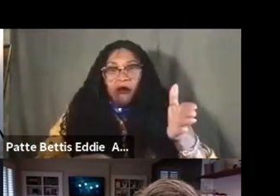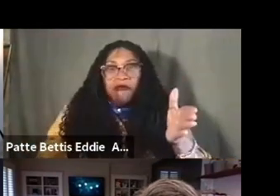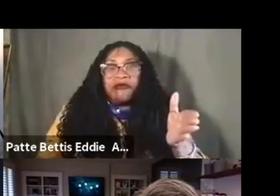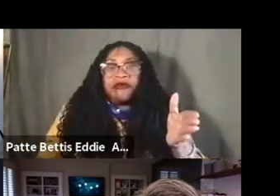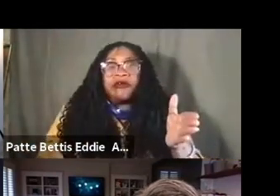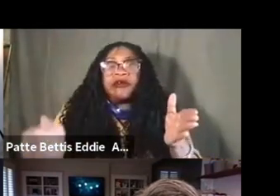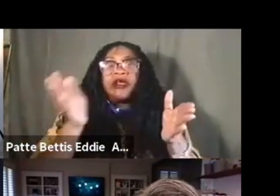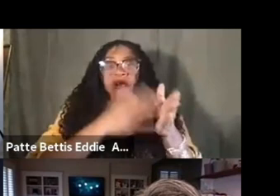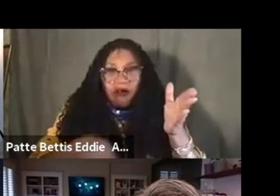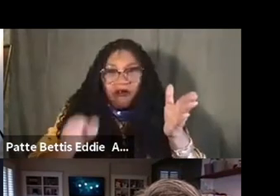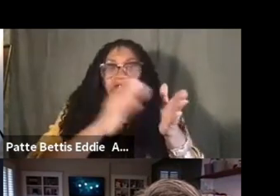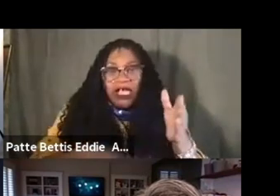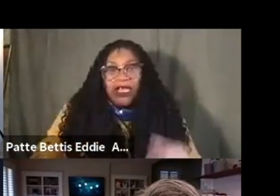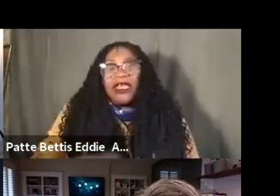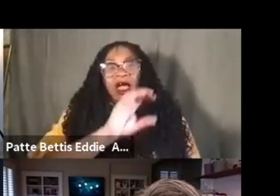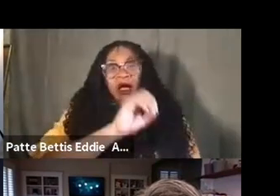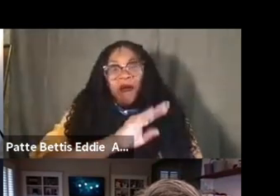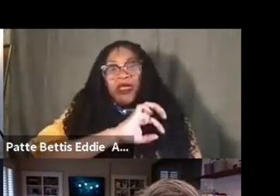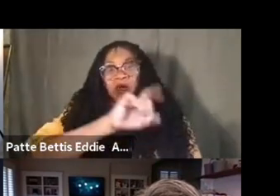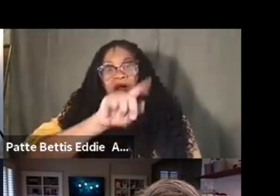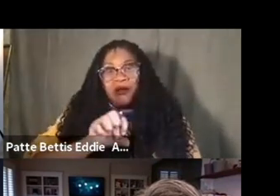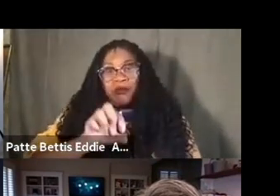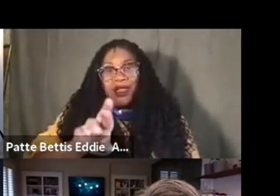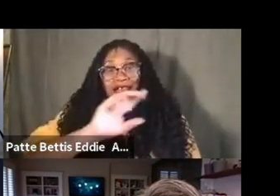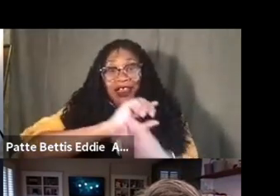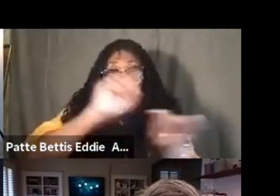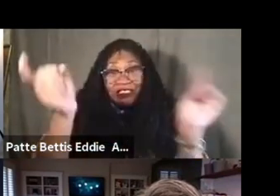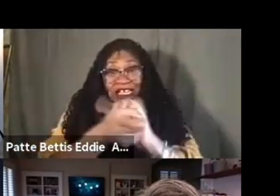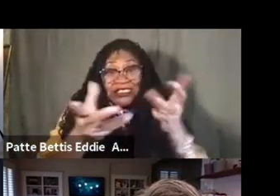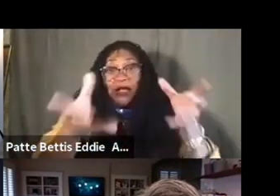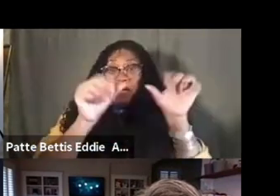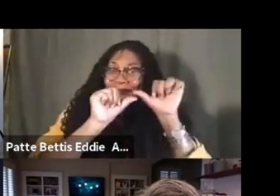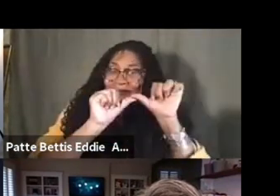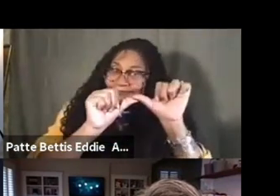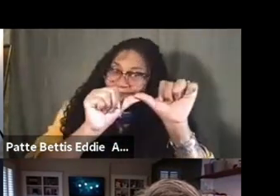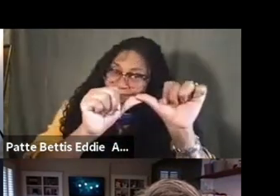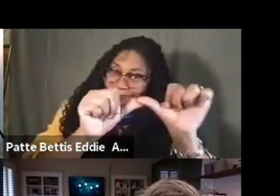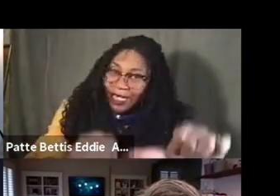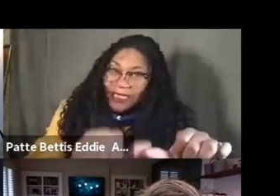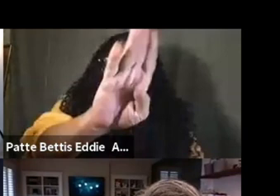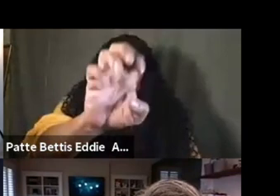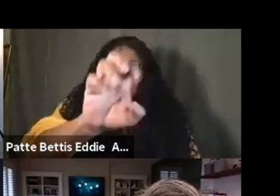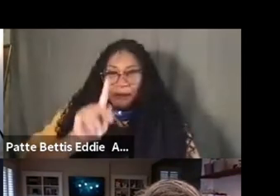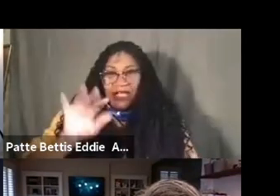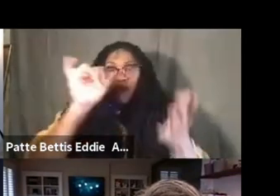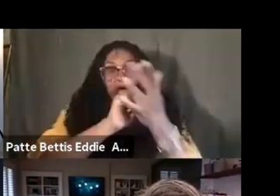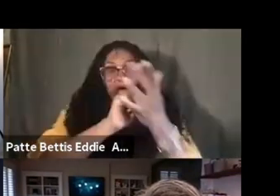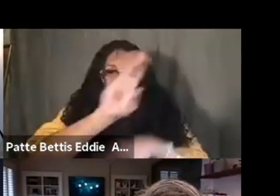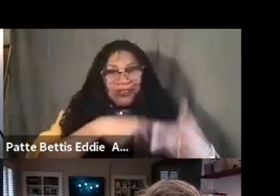and Octavia Butler, of course, reminding us that change is that one constant. So I find that I'm often returning to those thinkers.